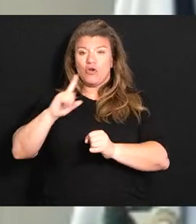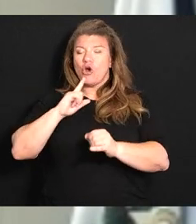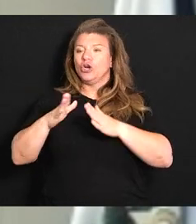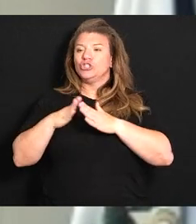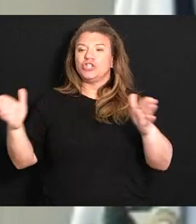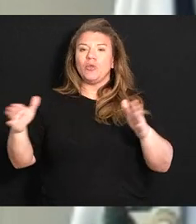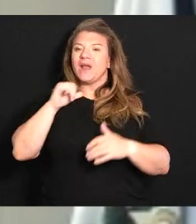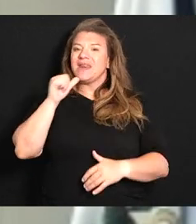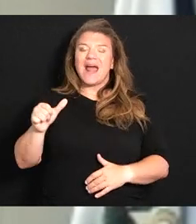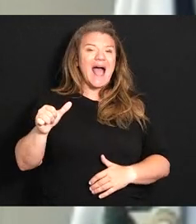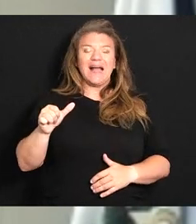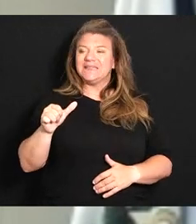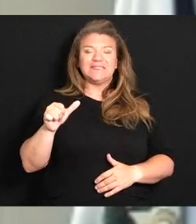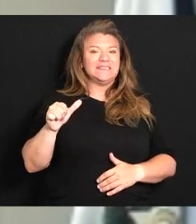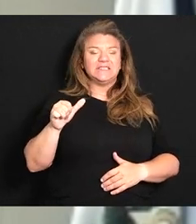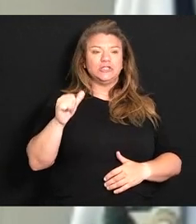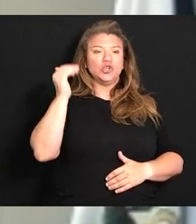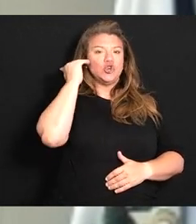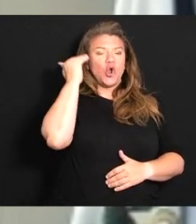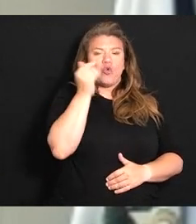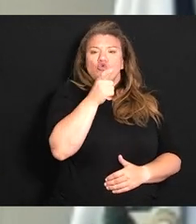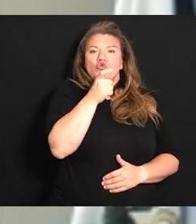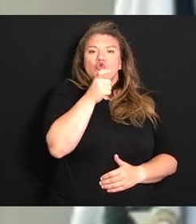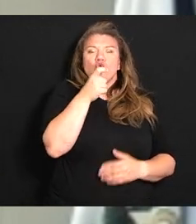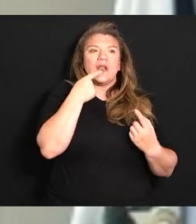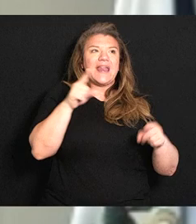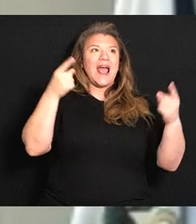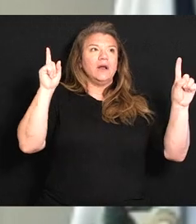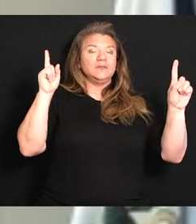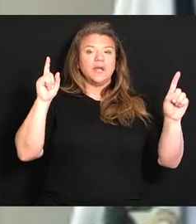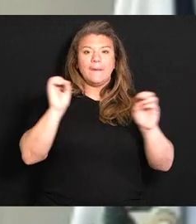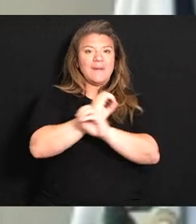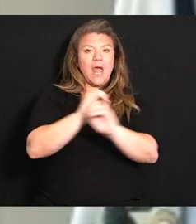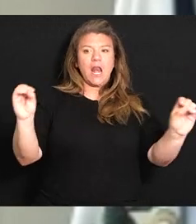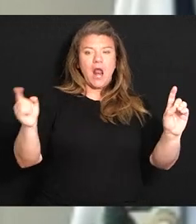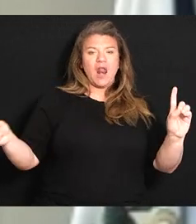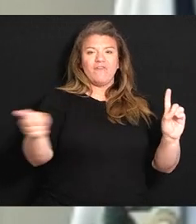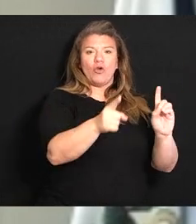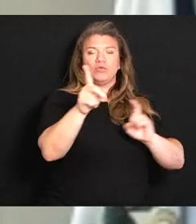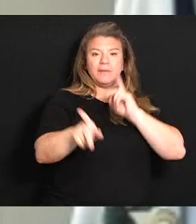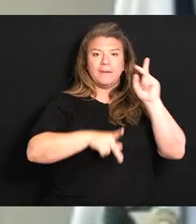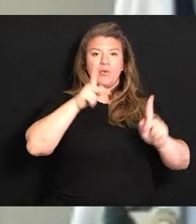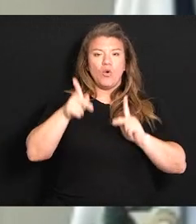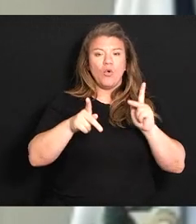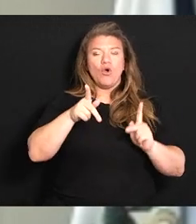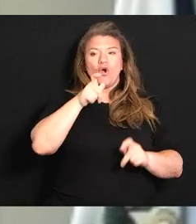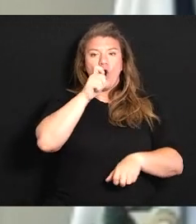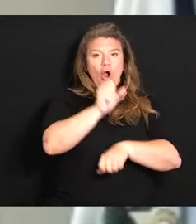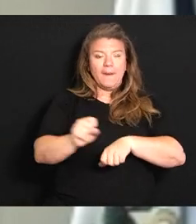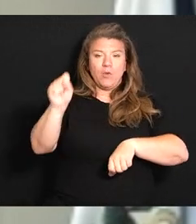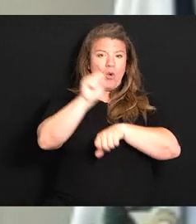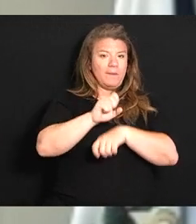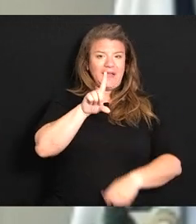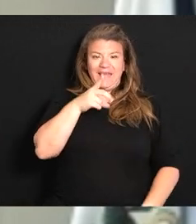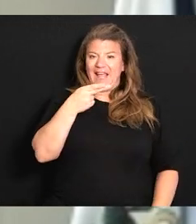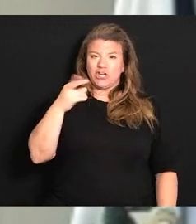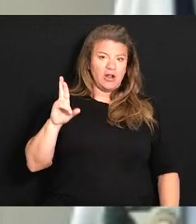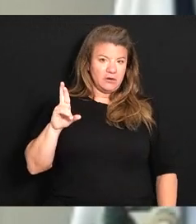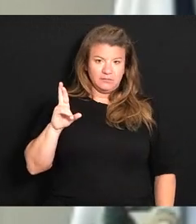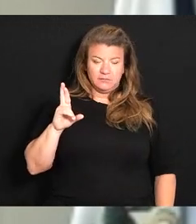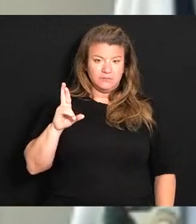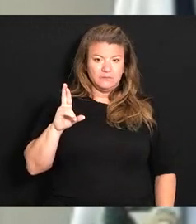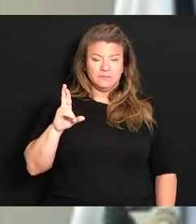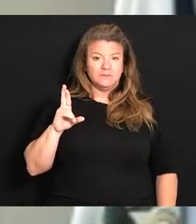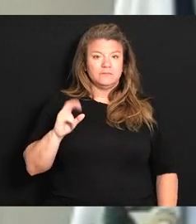made public who they are but again none of those individuals are employed by DHHR or have